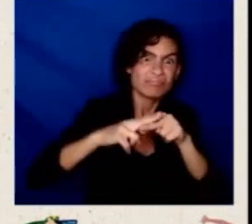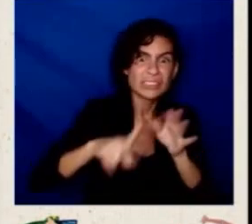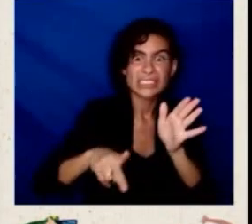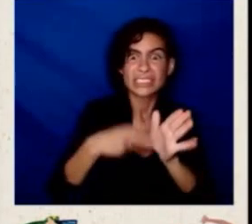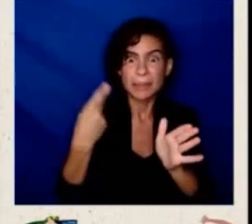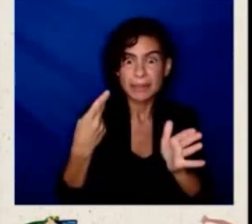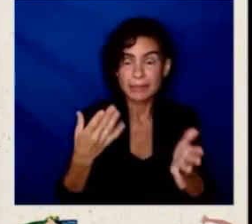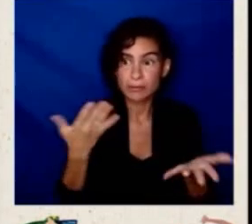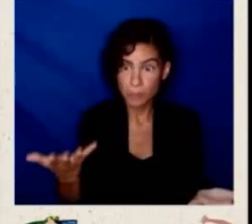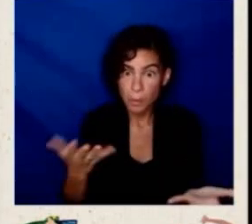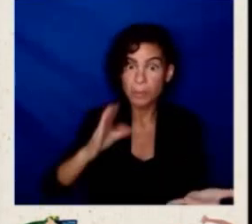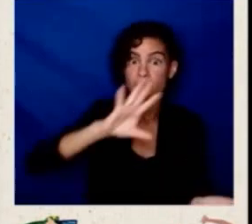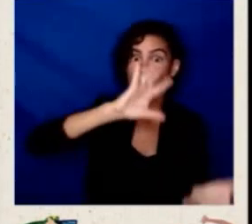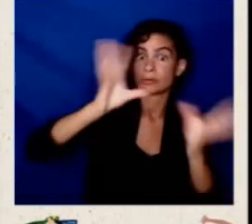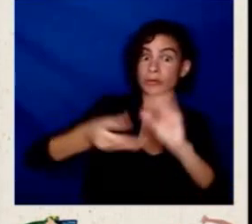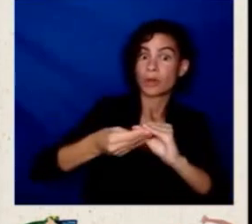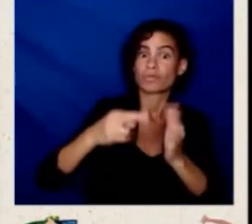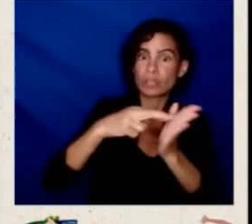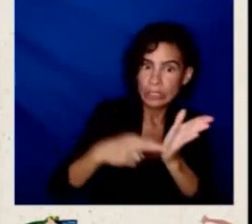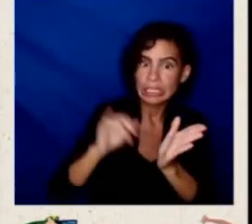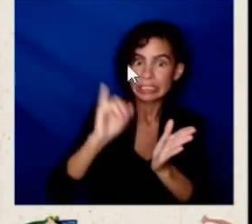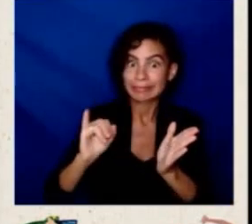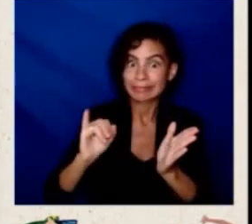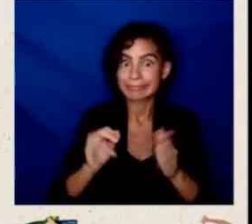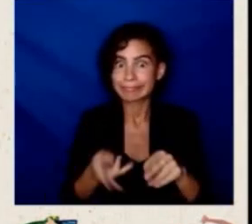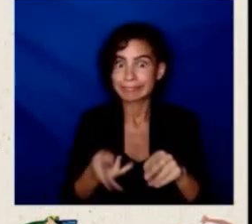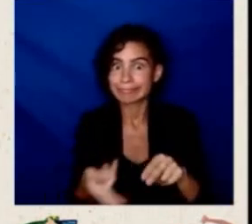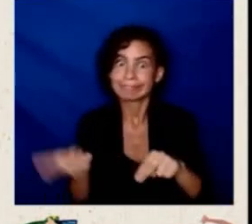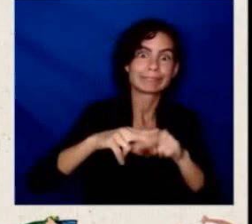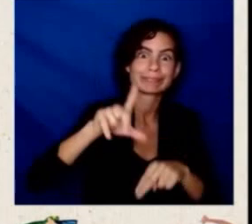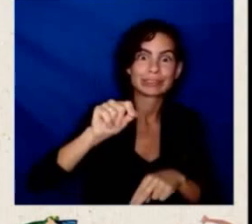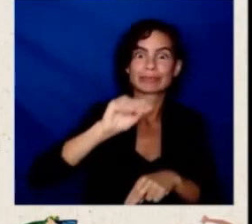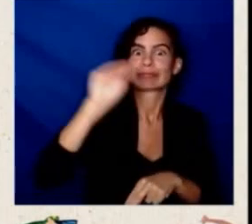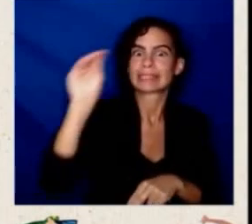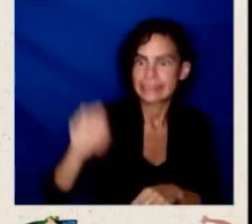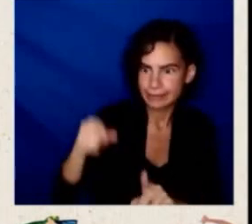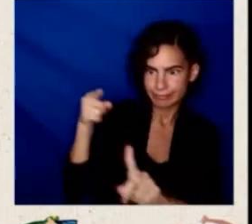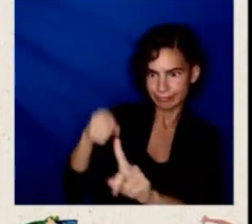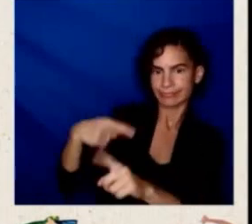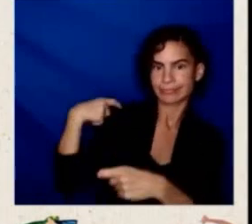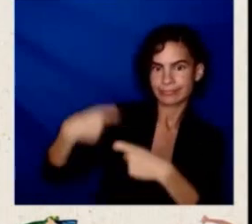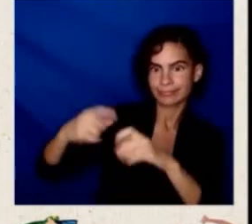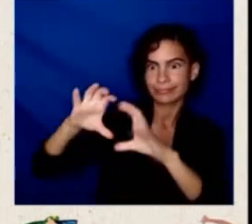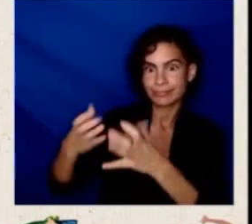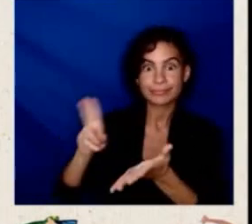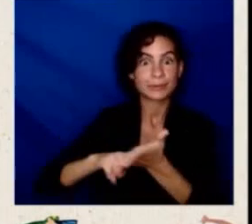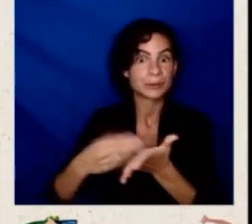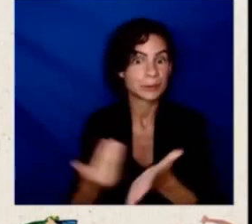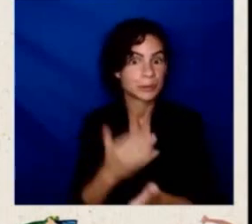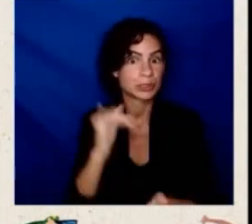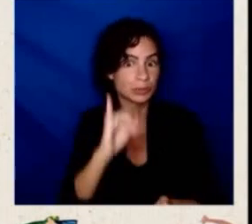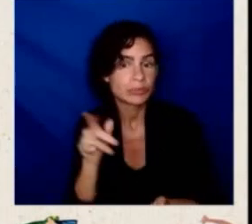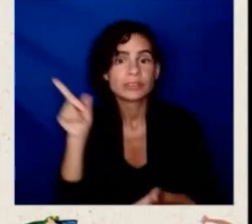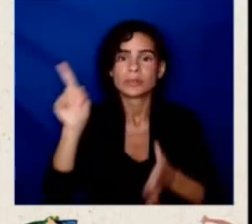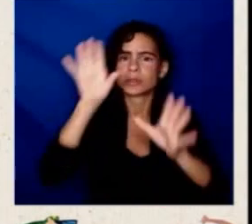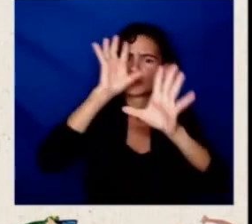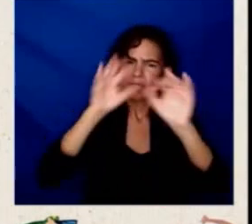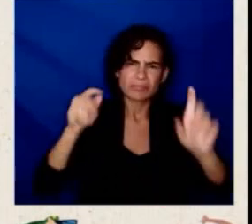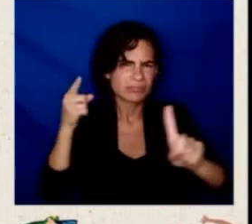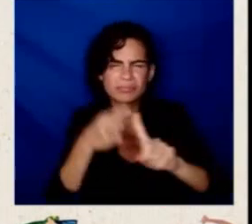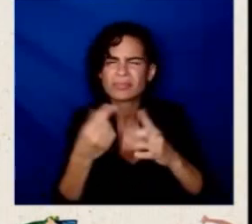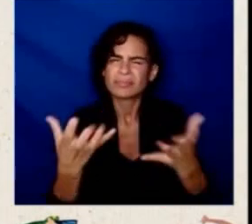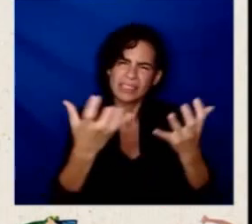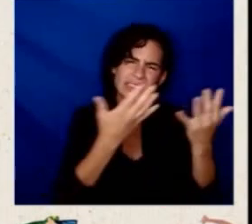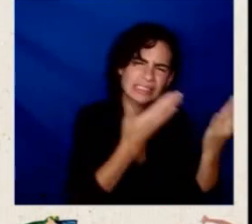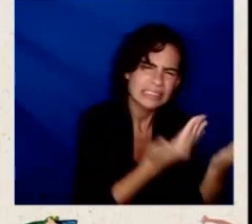get a new policy were Latinos. That wasn't an accident. It was intentional, because we were reaching out to everyone to make sure that everyone has